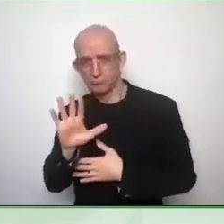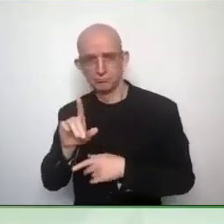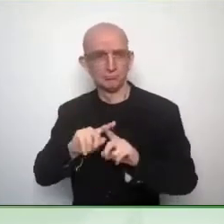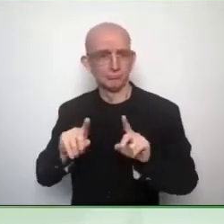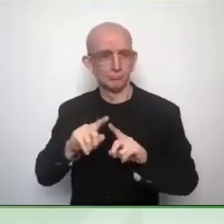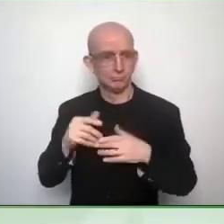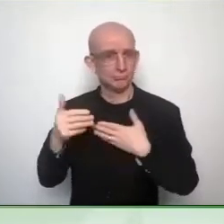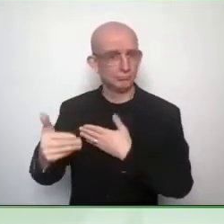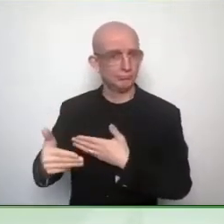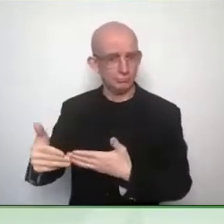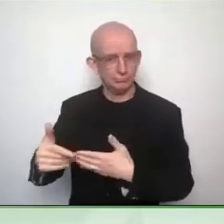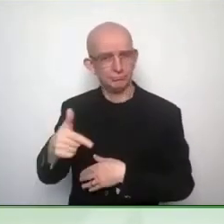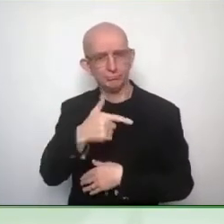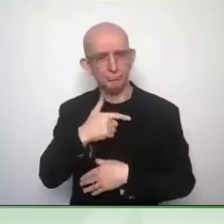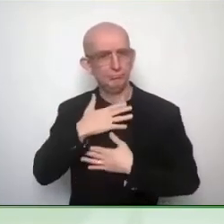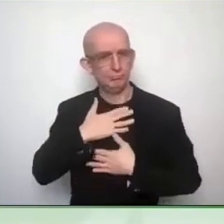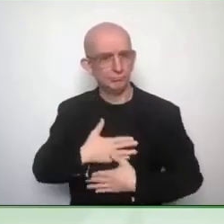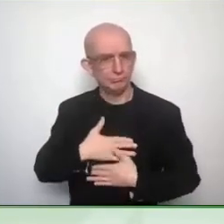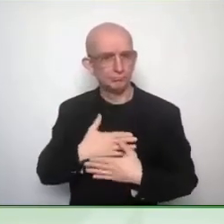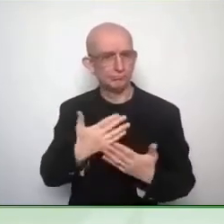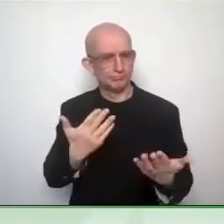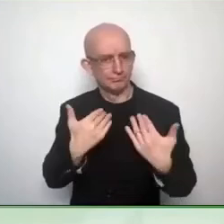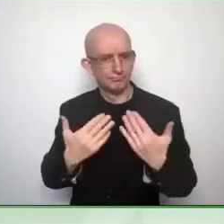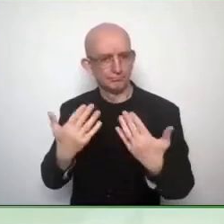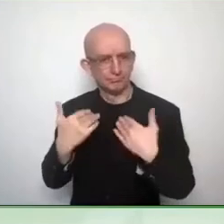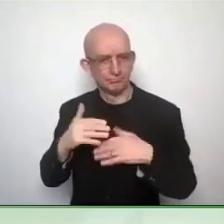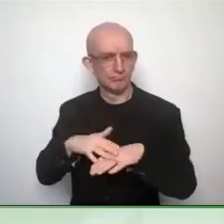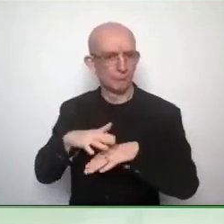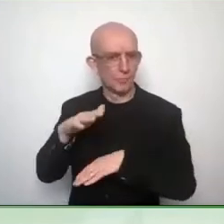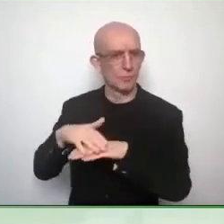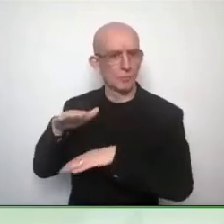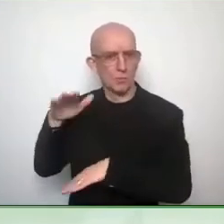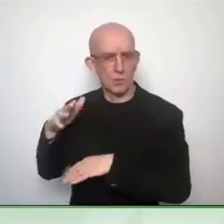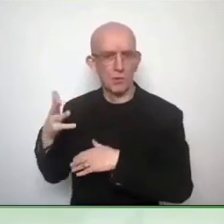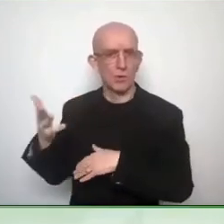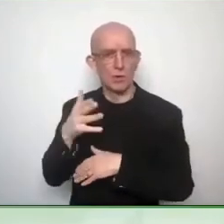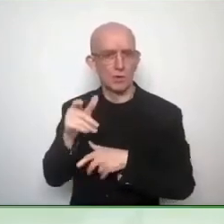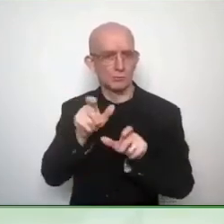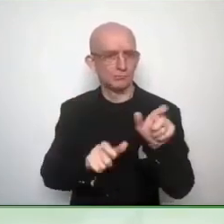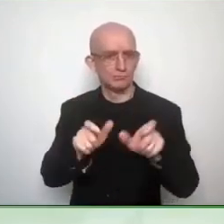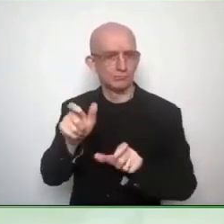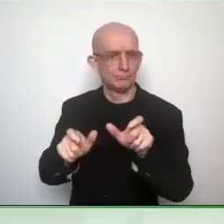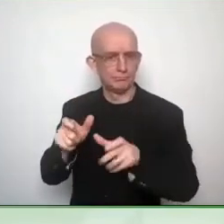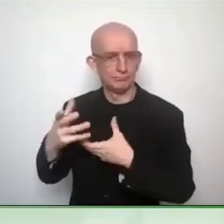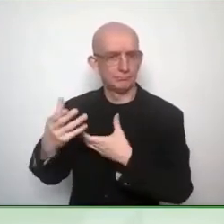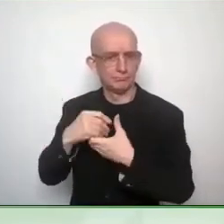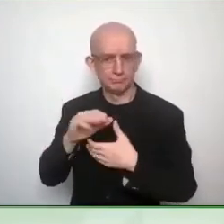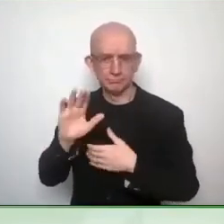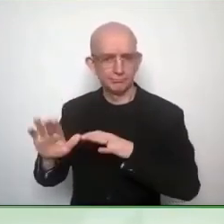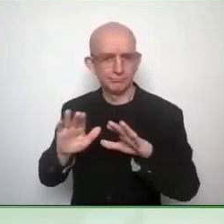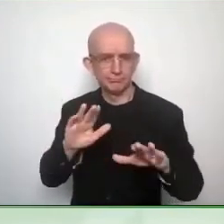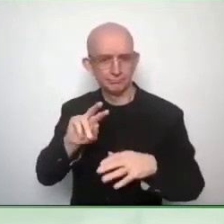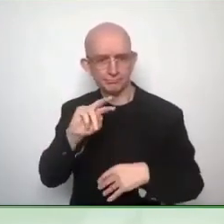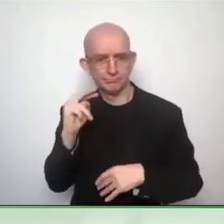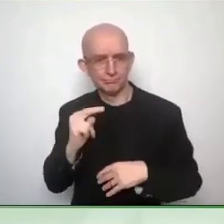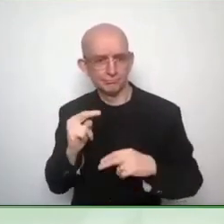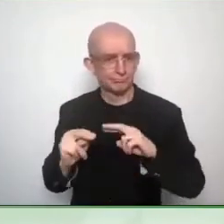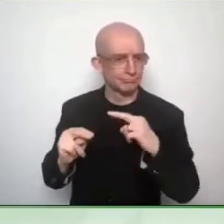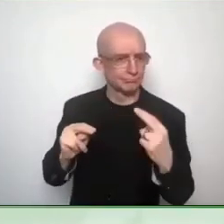service providers, policymakers, companies, et cetera, et cetera, because we believe that that dialogue,